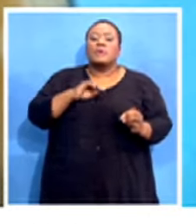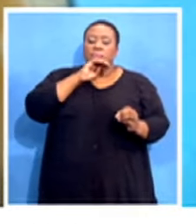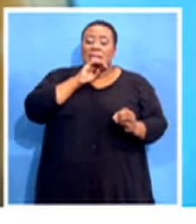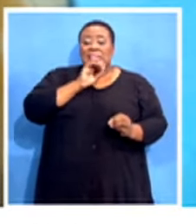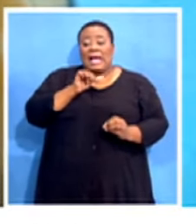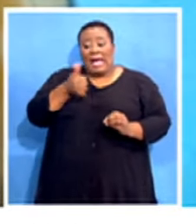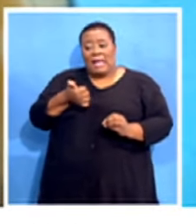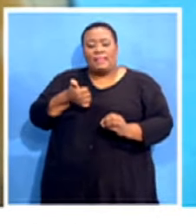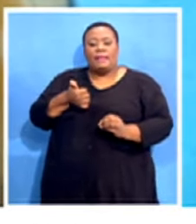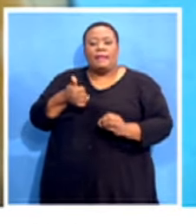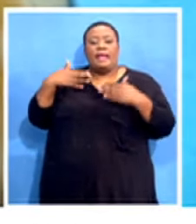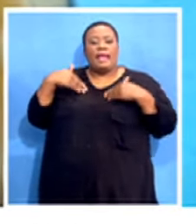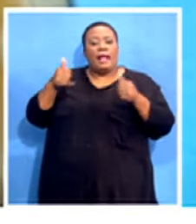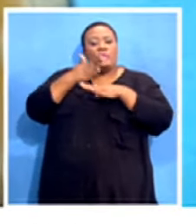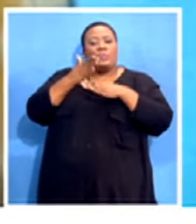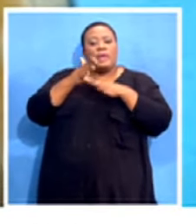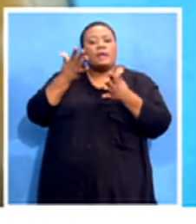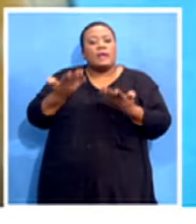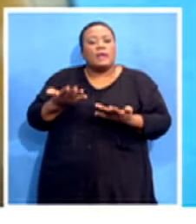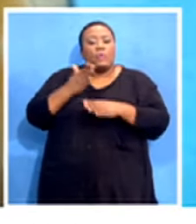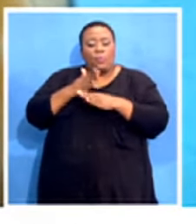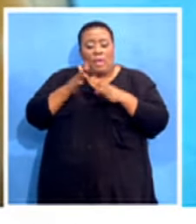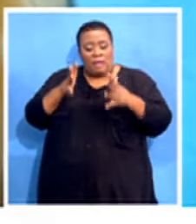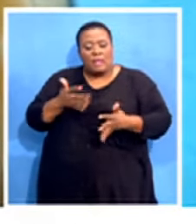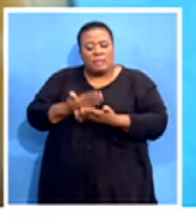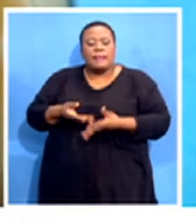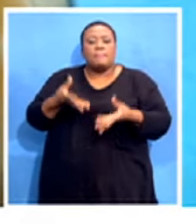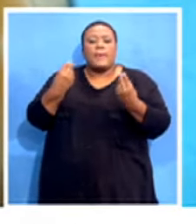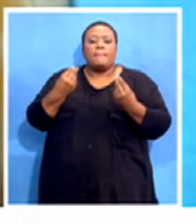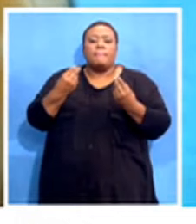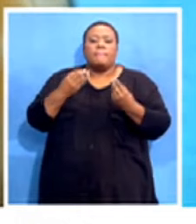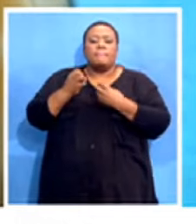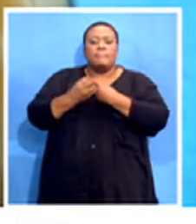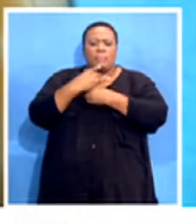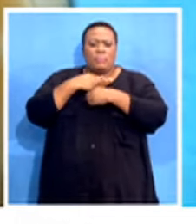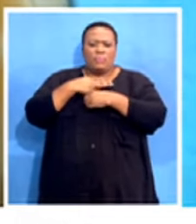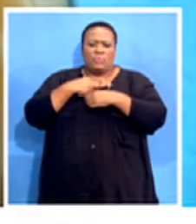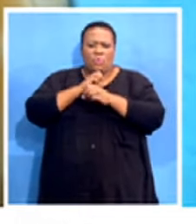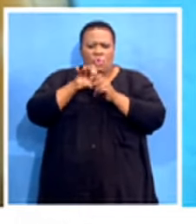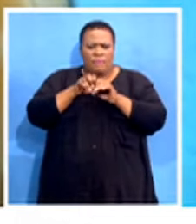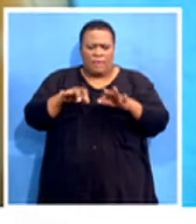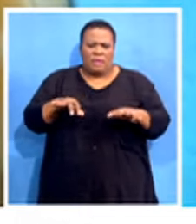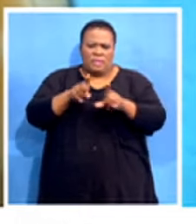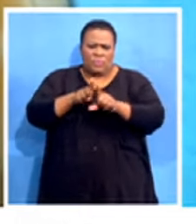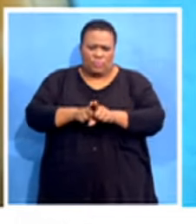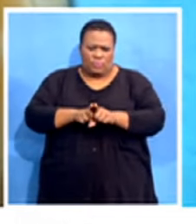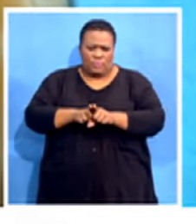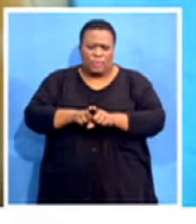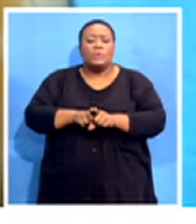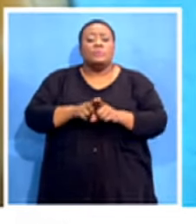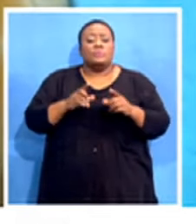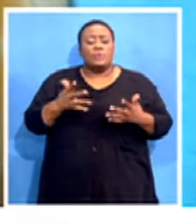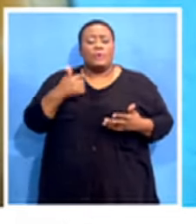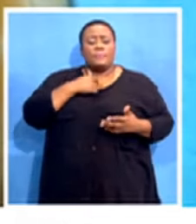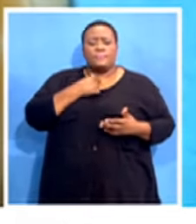workers to contract the virus itself. So we are fighting in that regard. are just saying, while we are fighting for that in the level